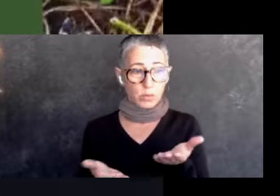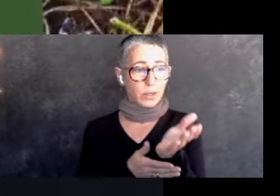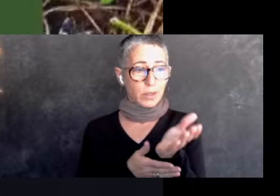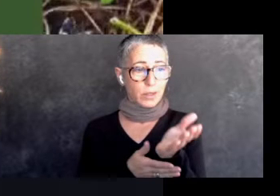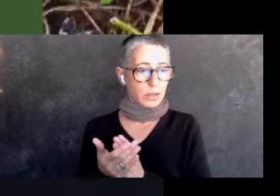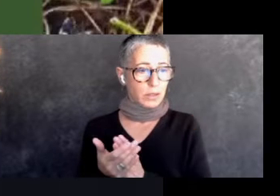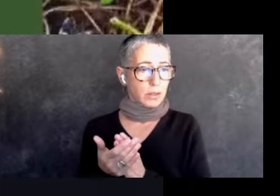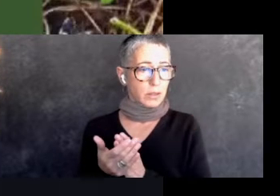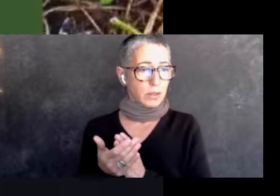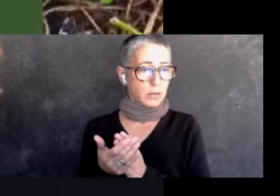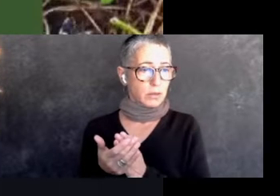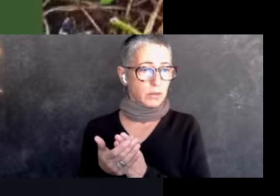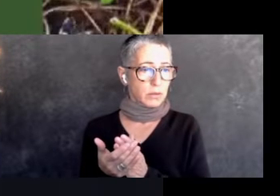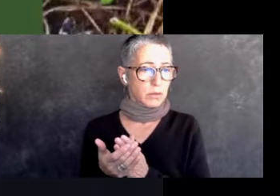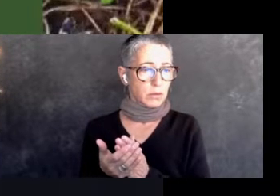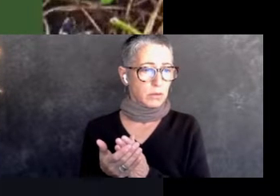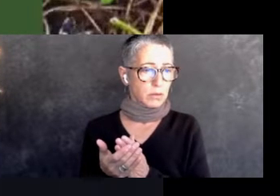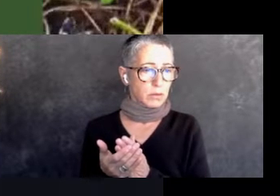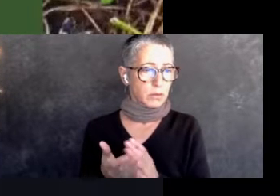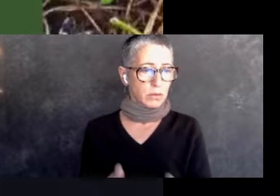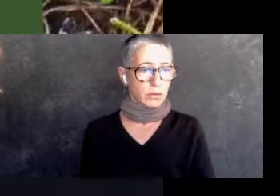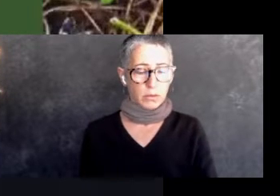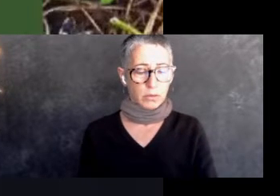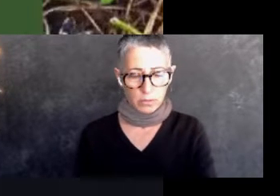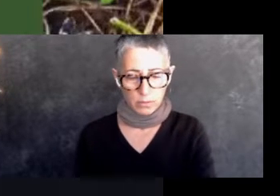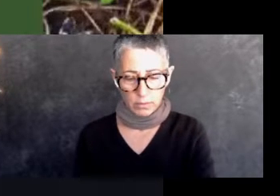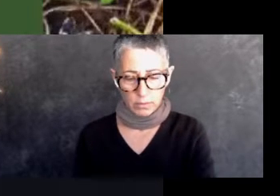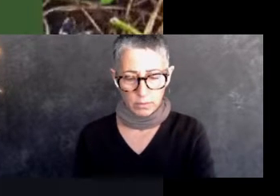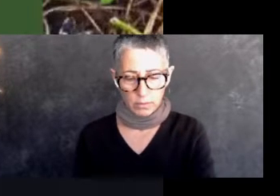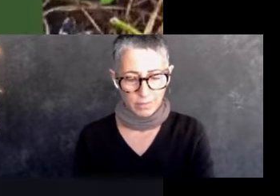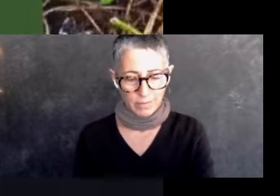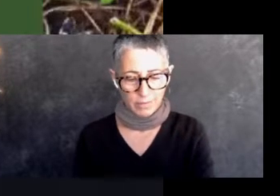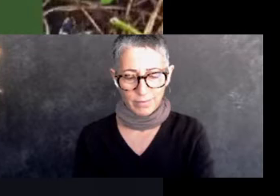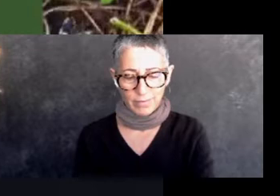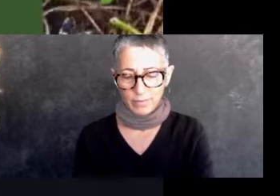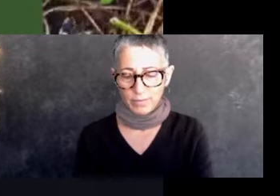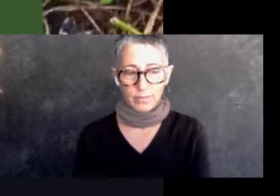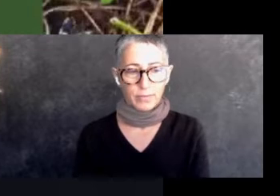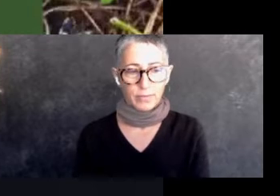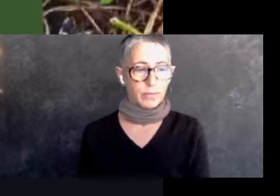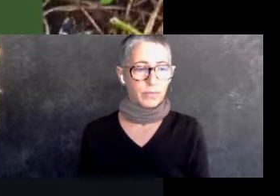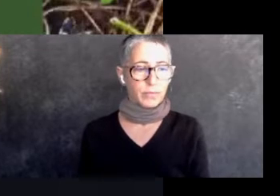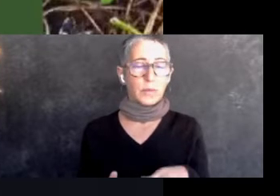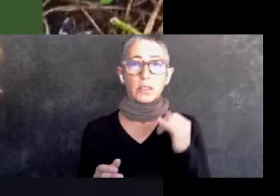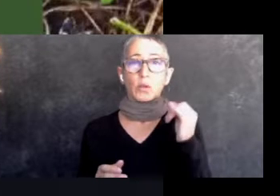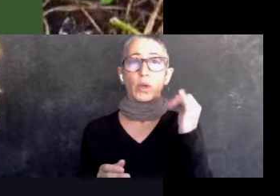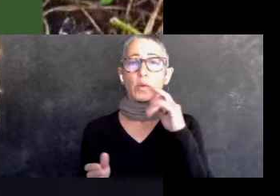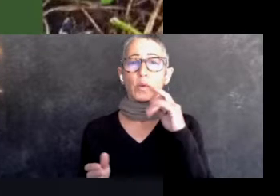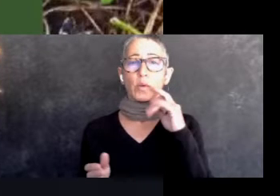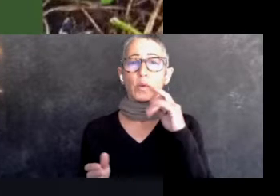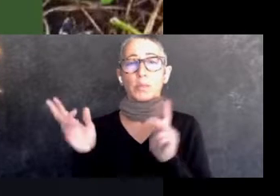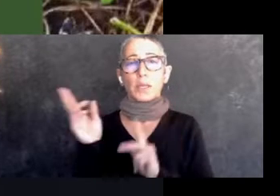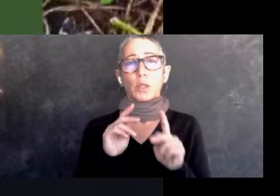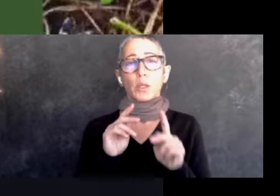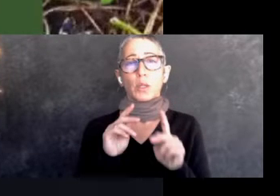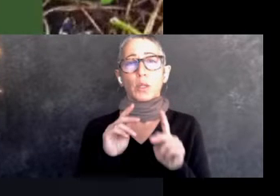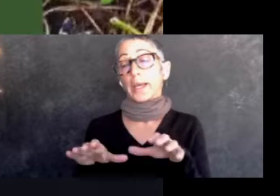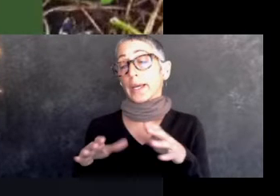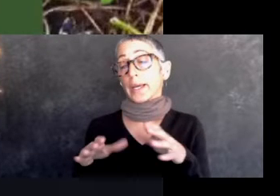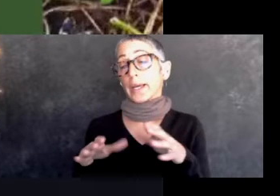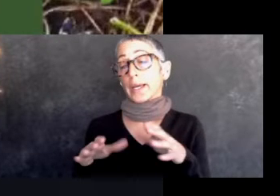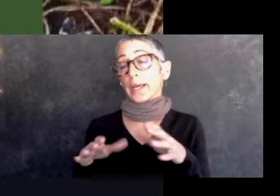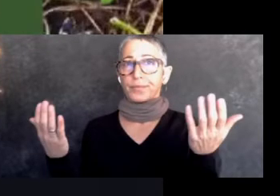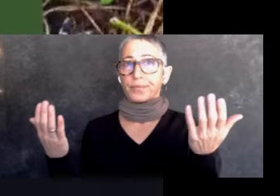that they don't know something. And when you see people doing trendy things or viral things to, uh,